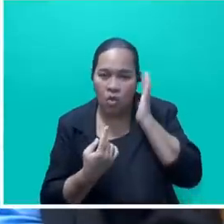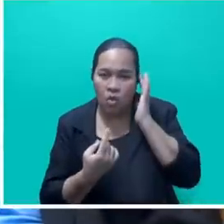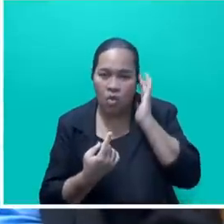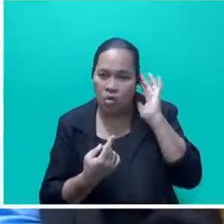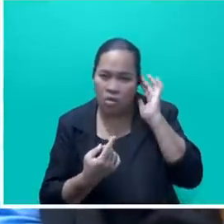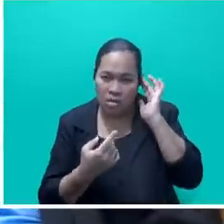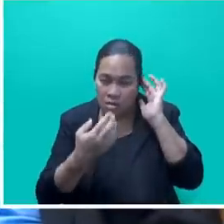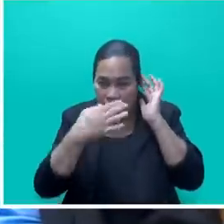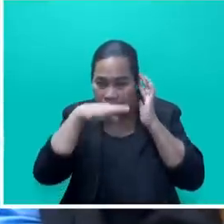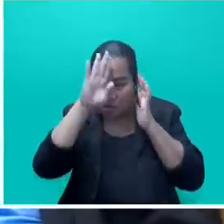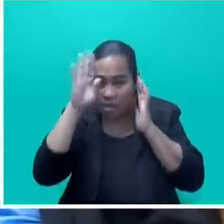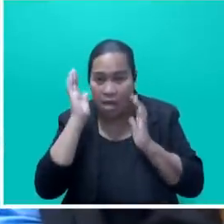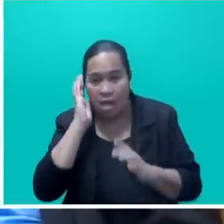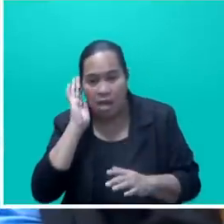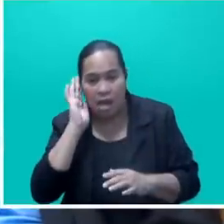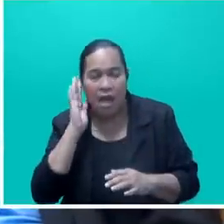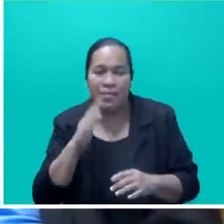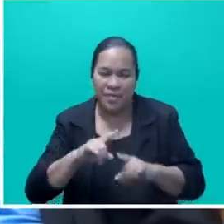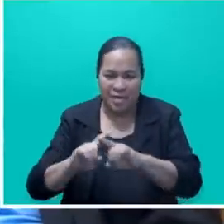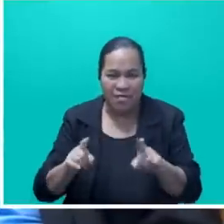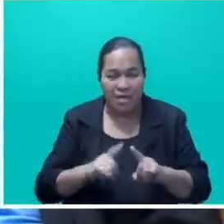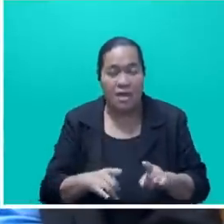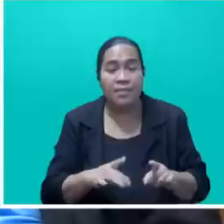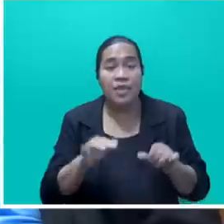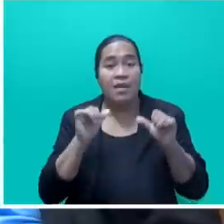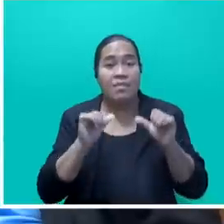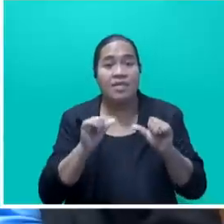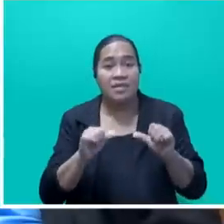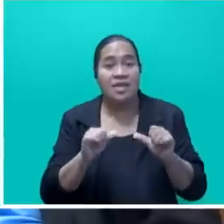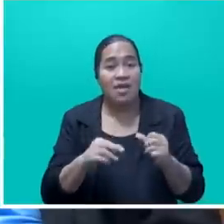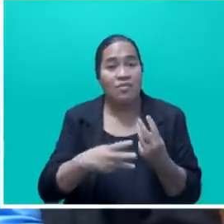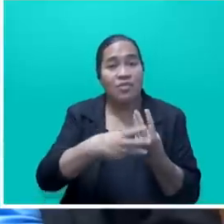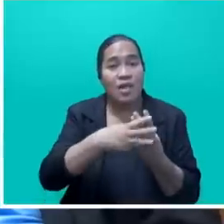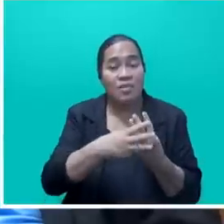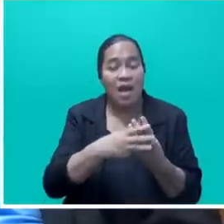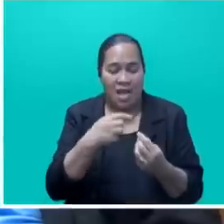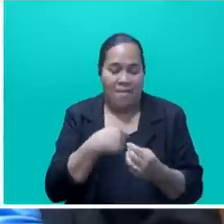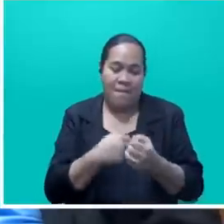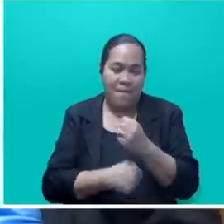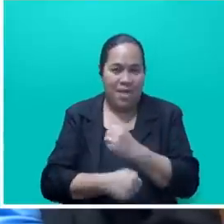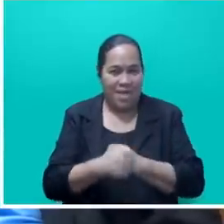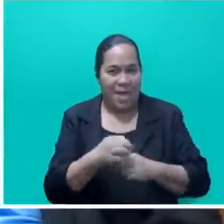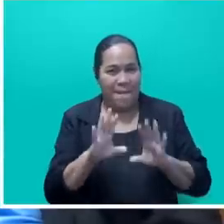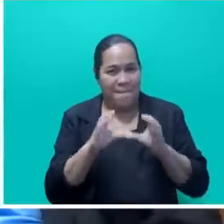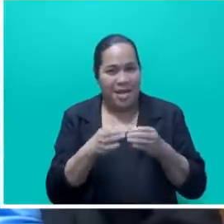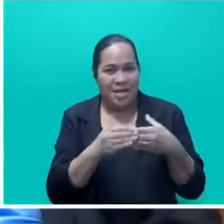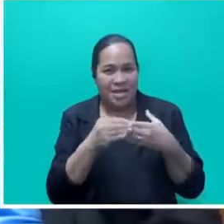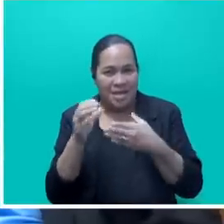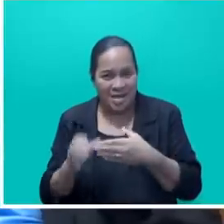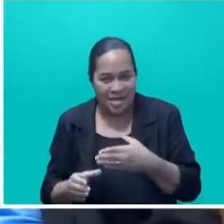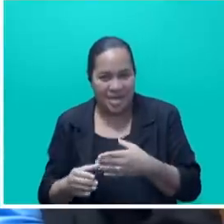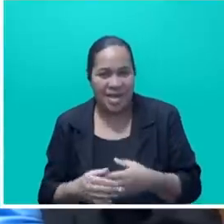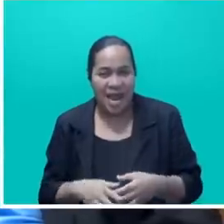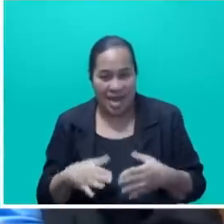Ratu Yapanish of Nakumbau. Under his presidency, I became party leader. And our president today, Ratu Manuwa